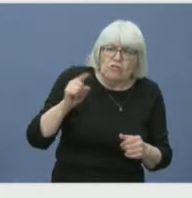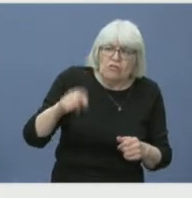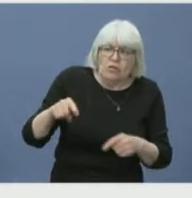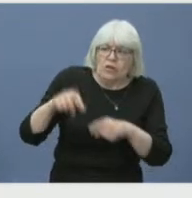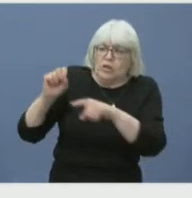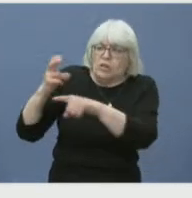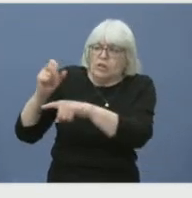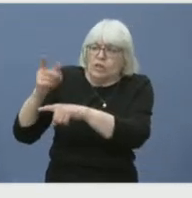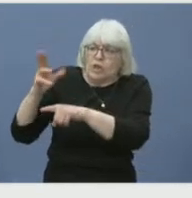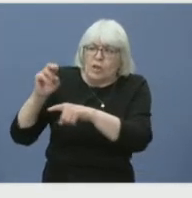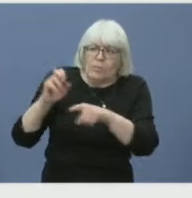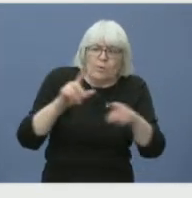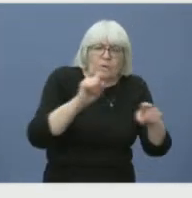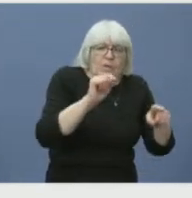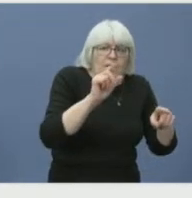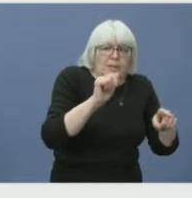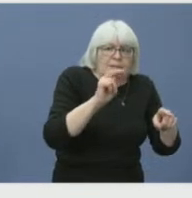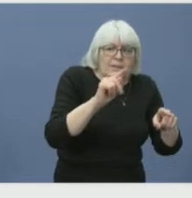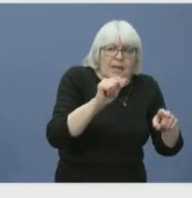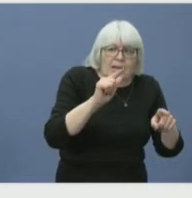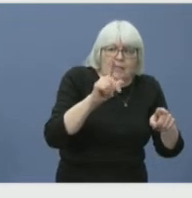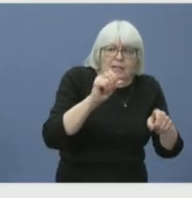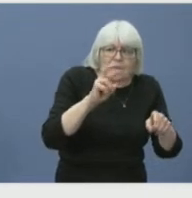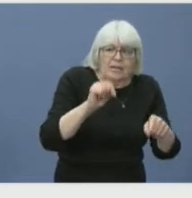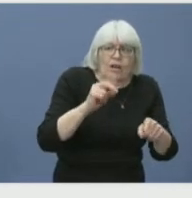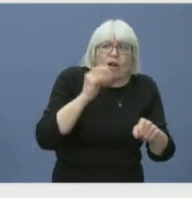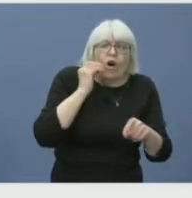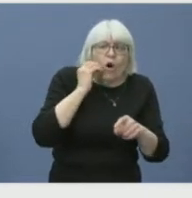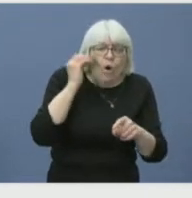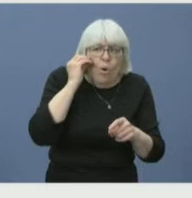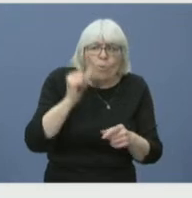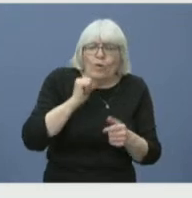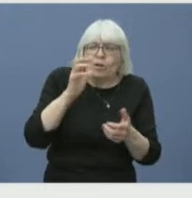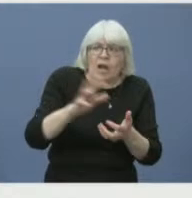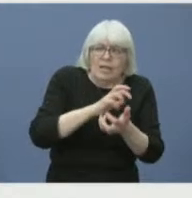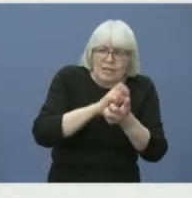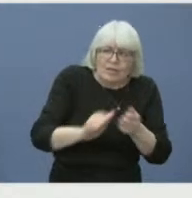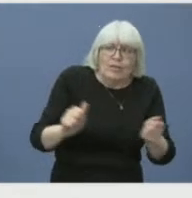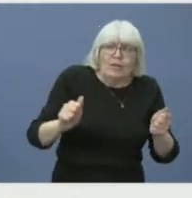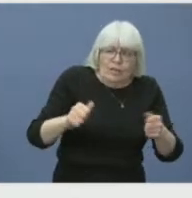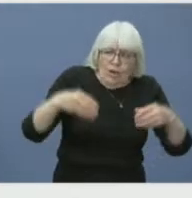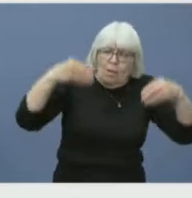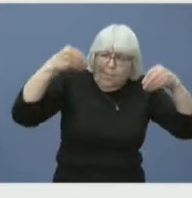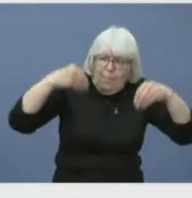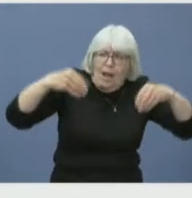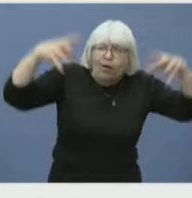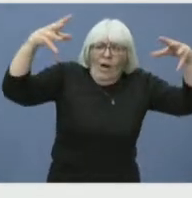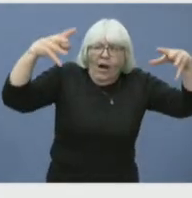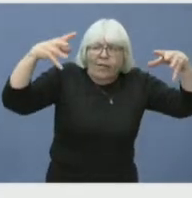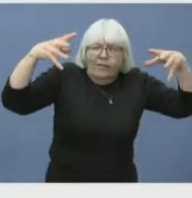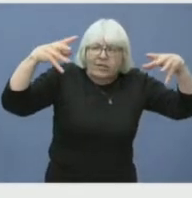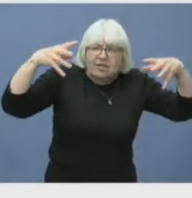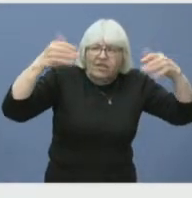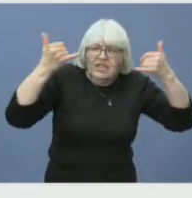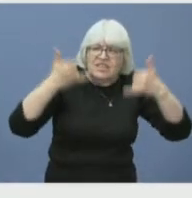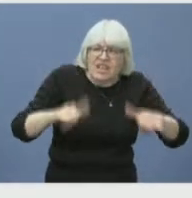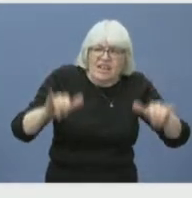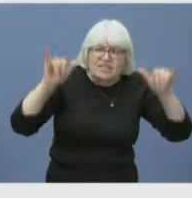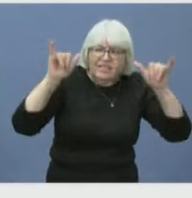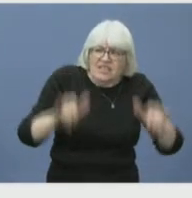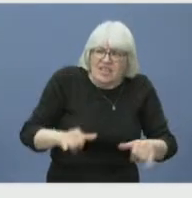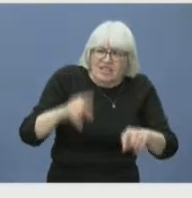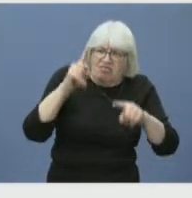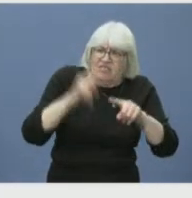not been damaged by fire and that power has been restored to their area, but they have still not been permitted to return home. Can you help these residents